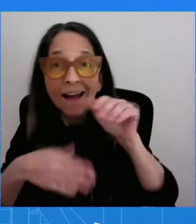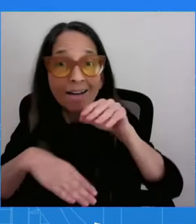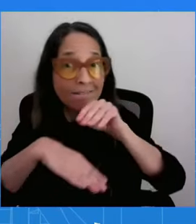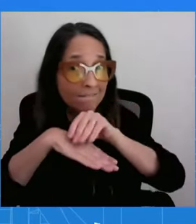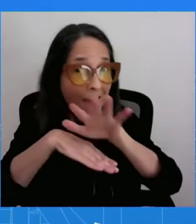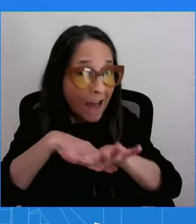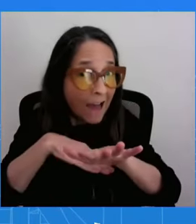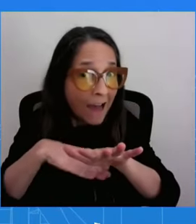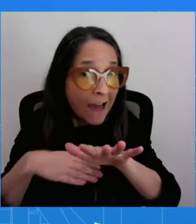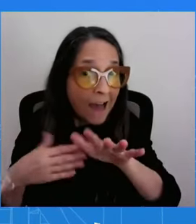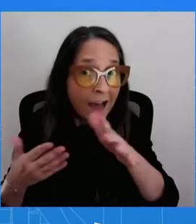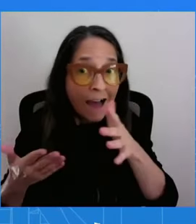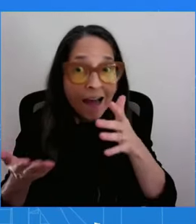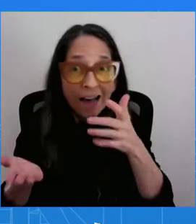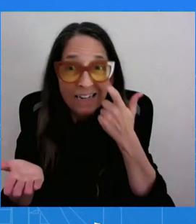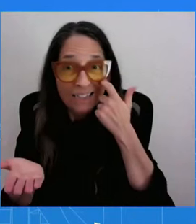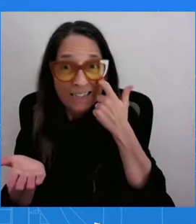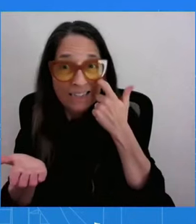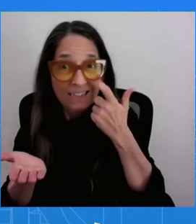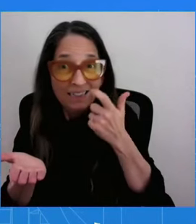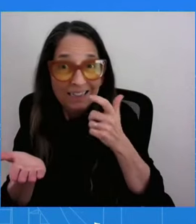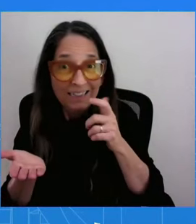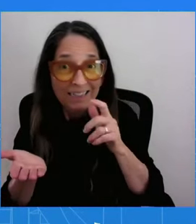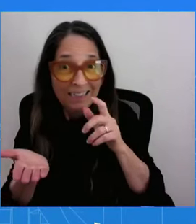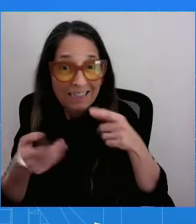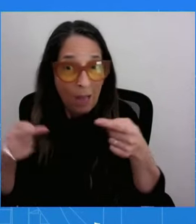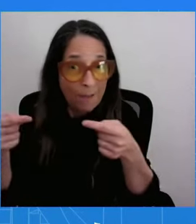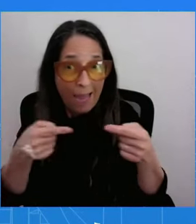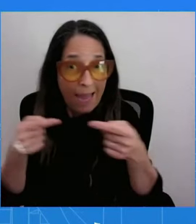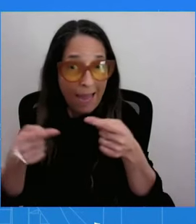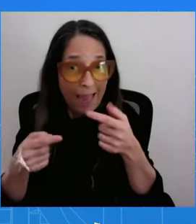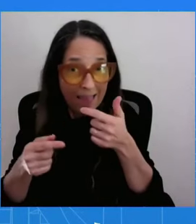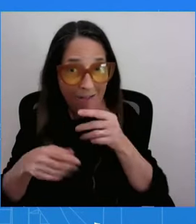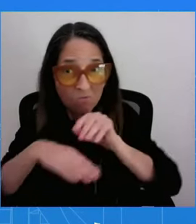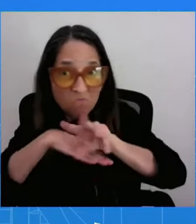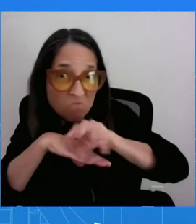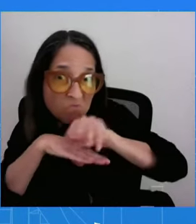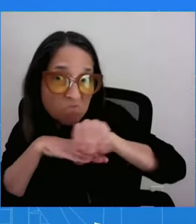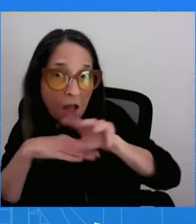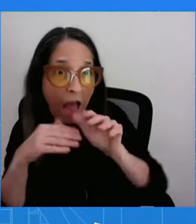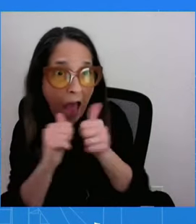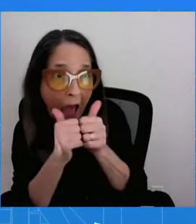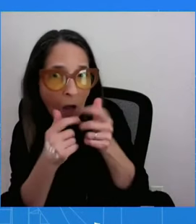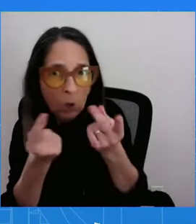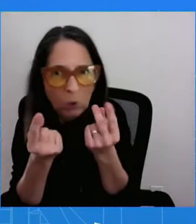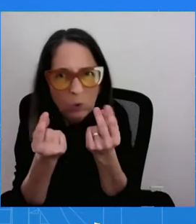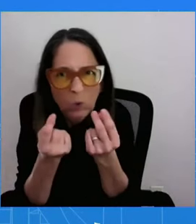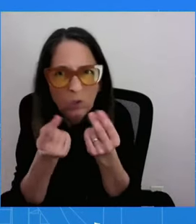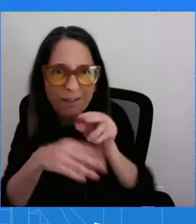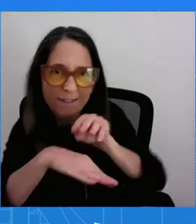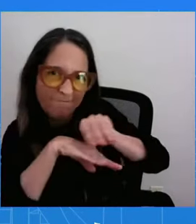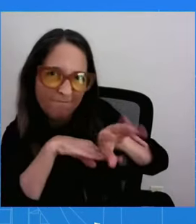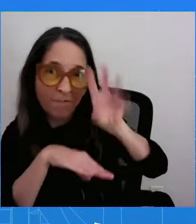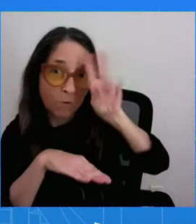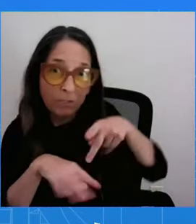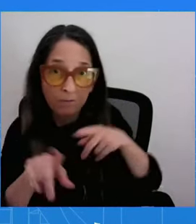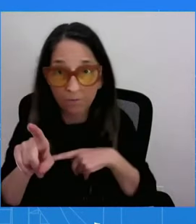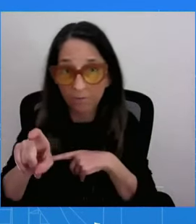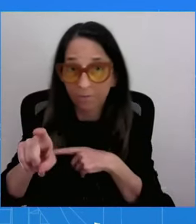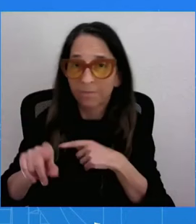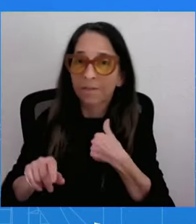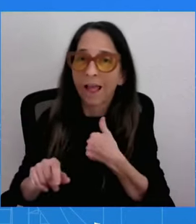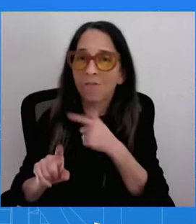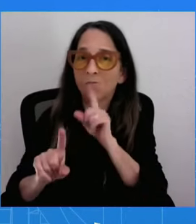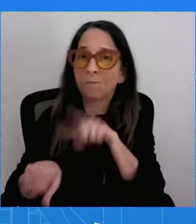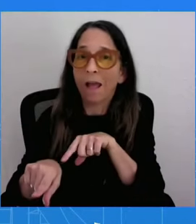and the Vice President speak regularly. They see each other regularly. You saw them, obviously, on Monday, together, shoulder-to